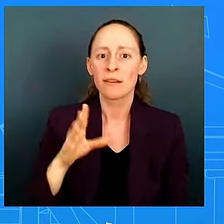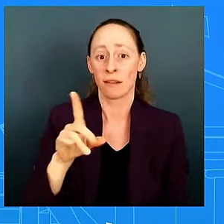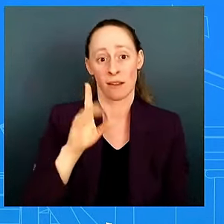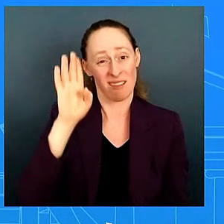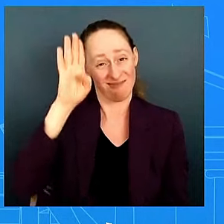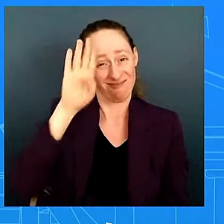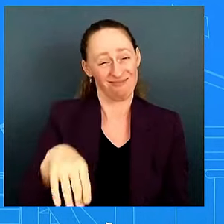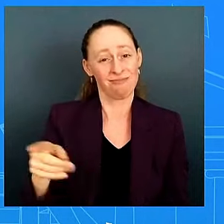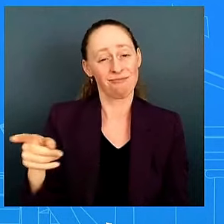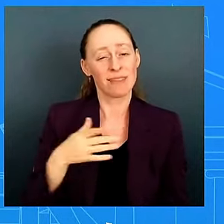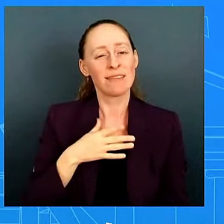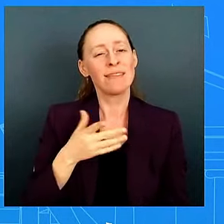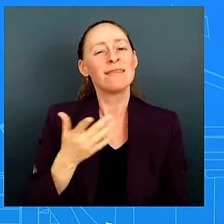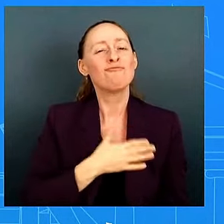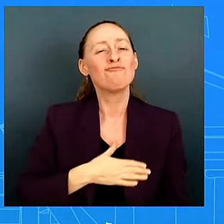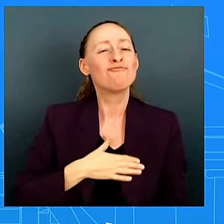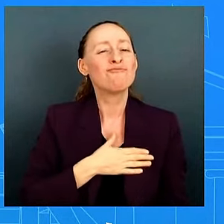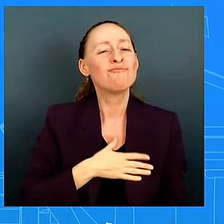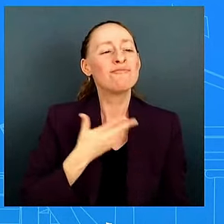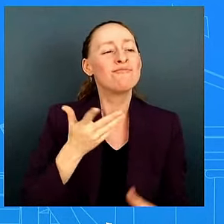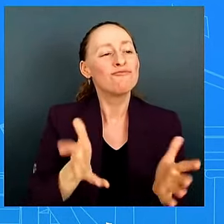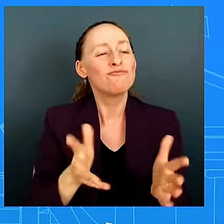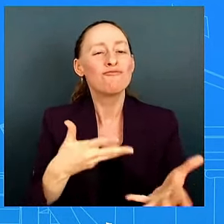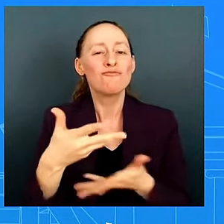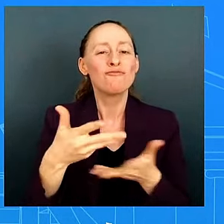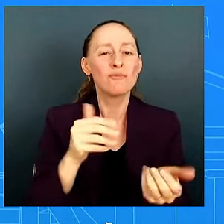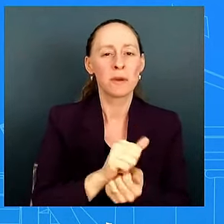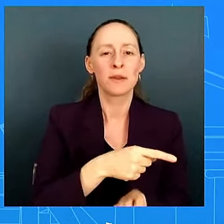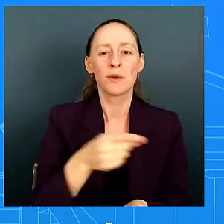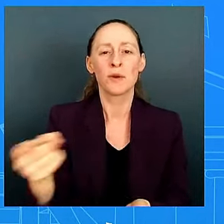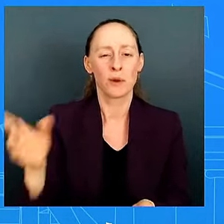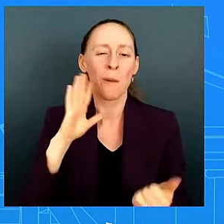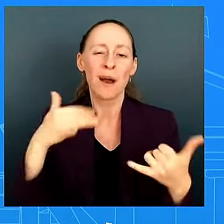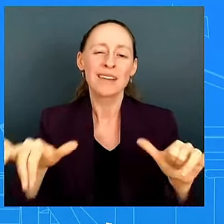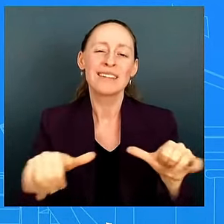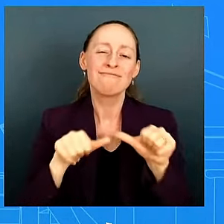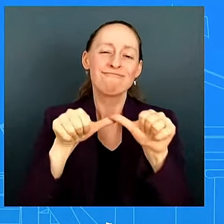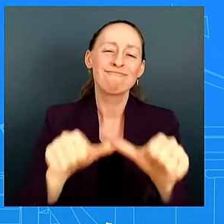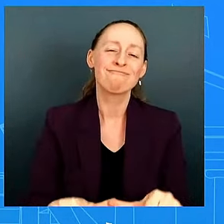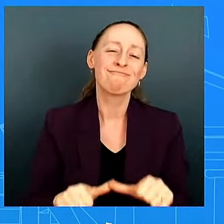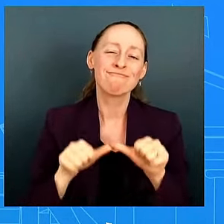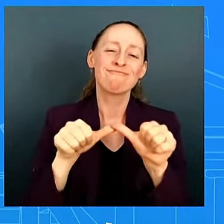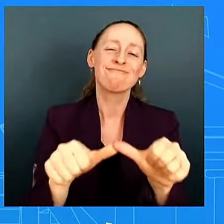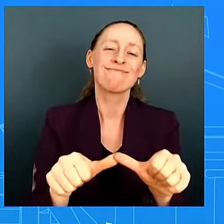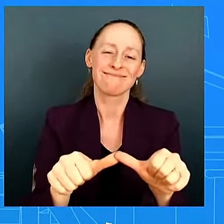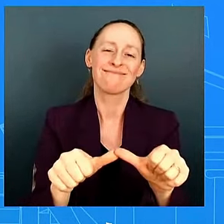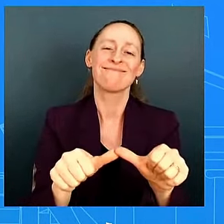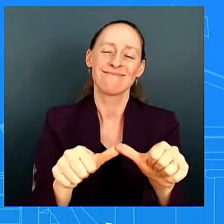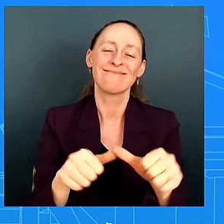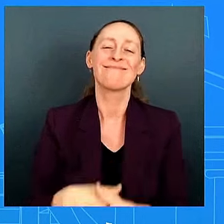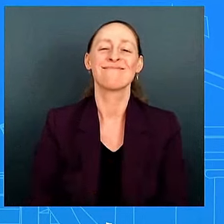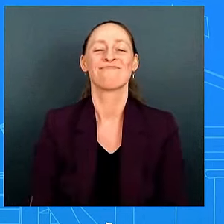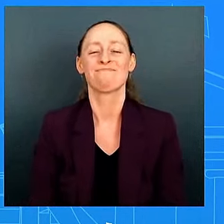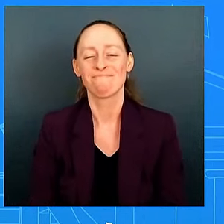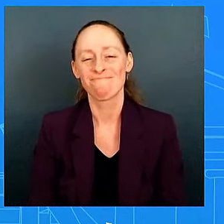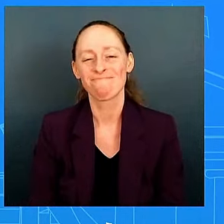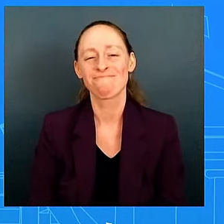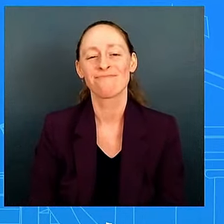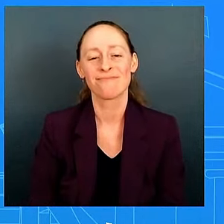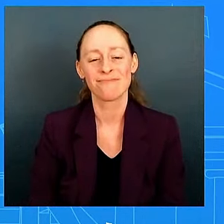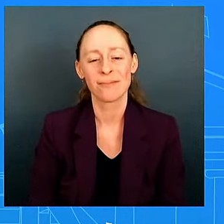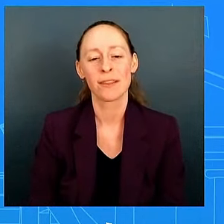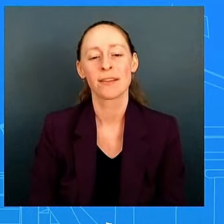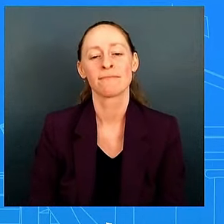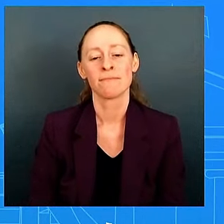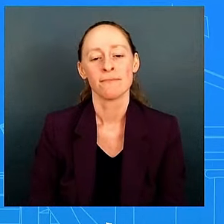uh and we're going to continue making sure that happens um i will say this this is a obviously